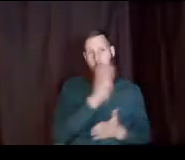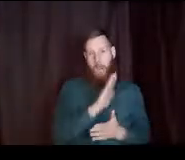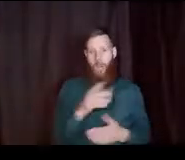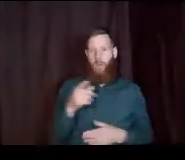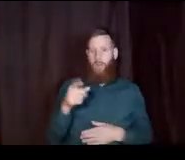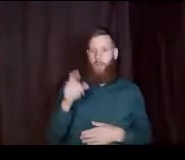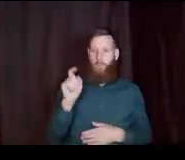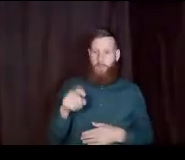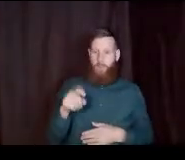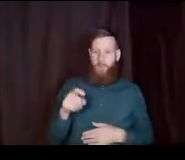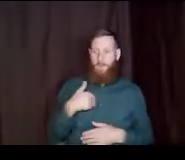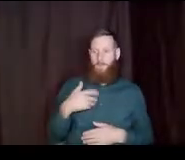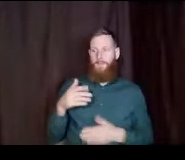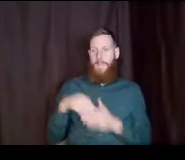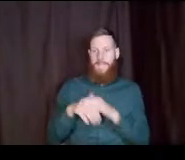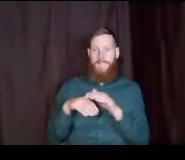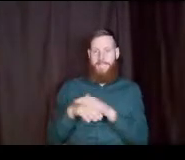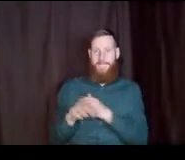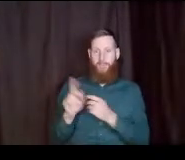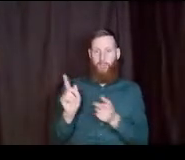your student has access to that.